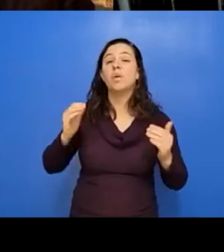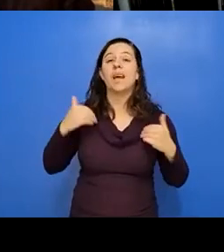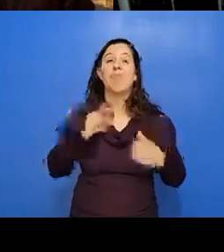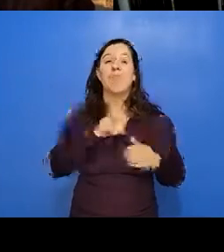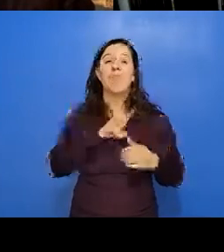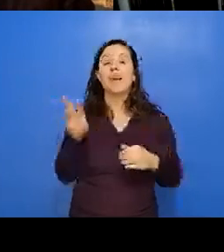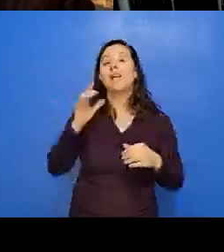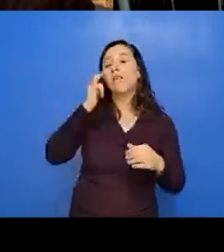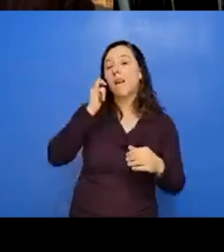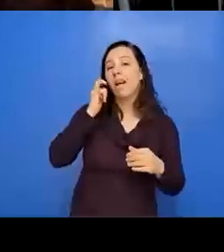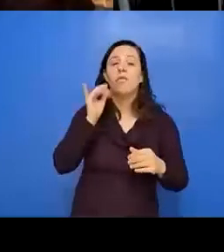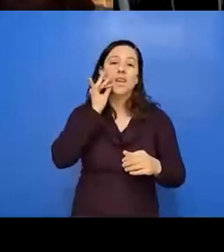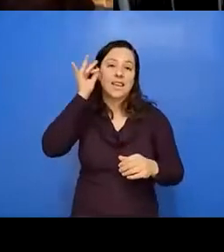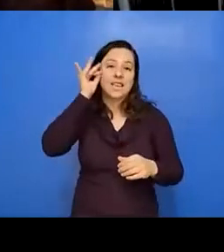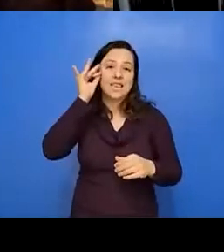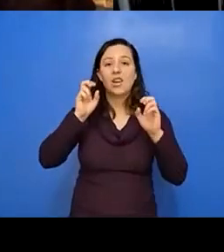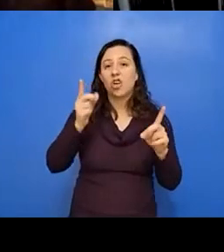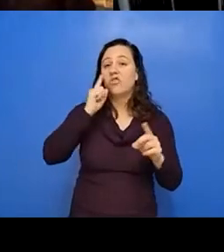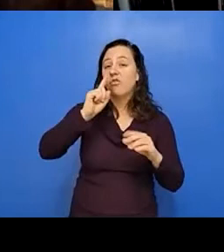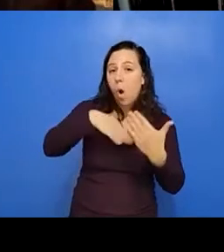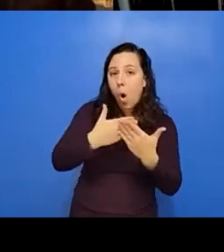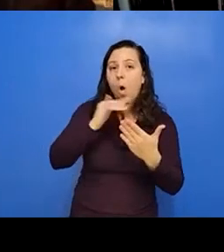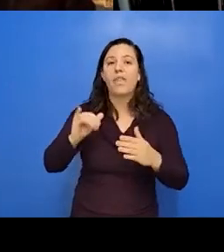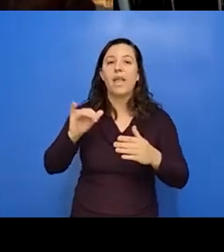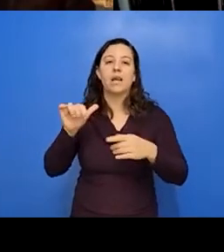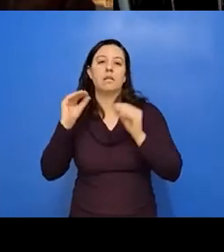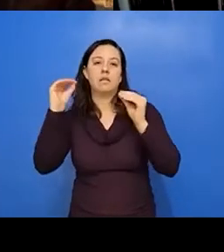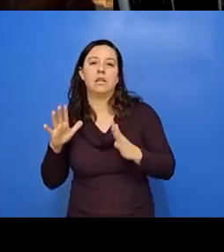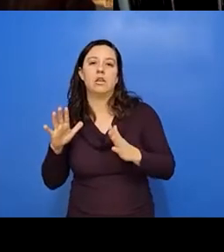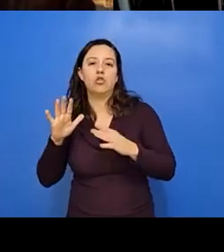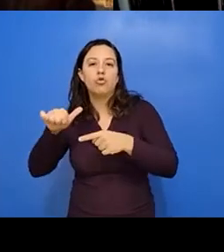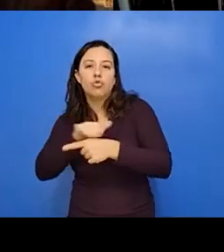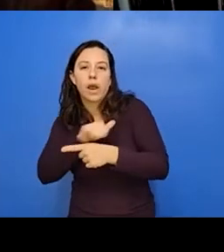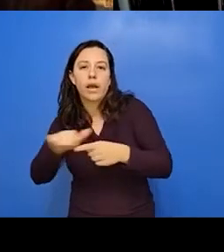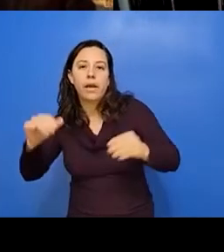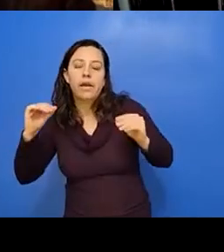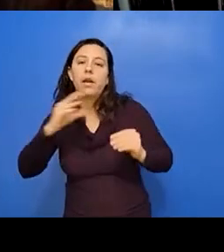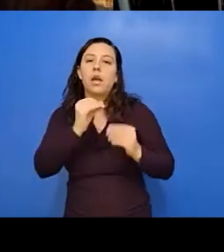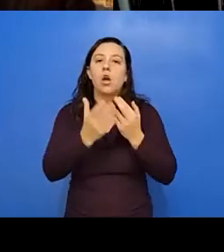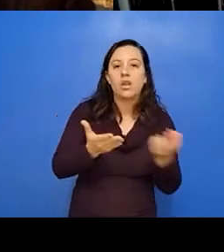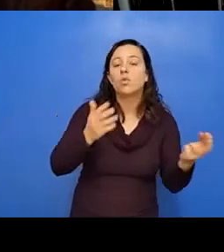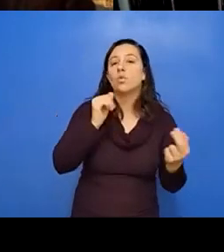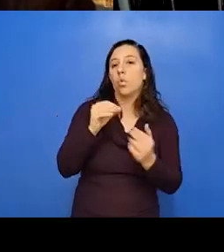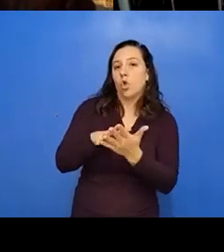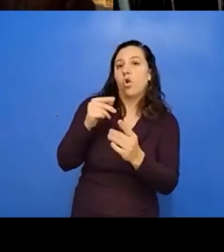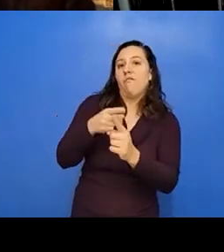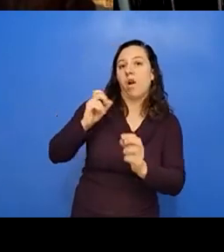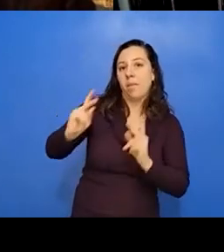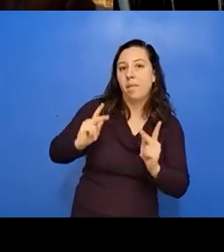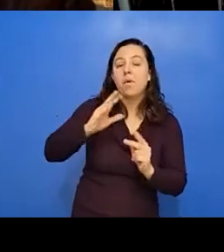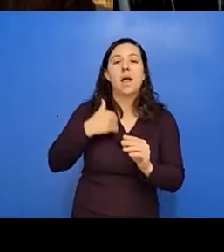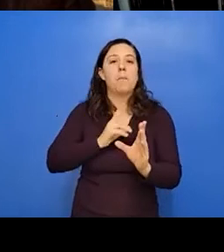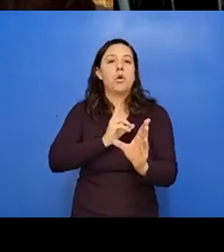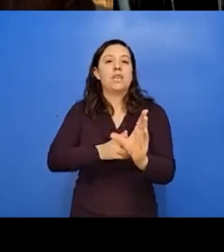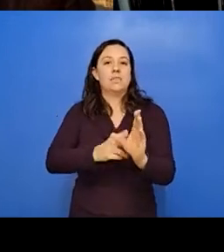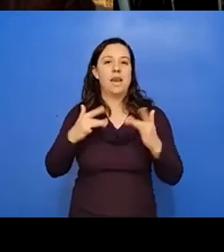for All that has teacher training and resources. So learning from the people and participating at events, you